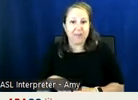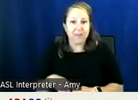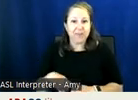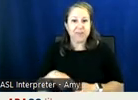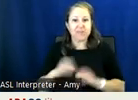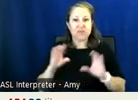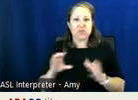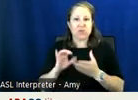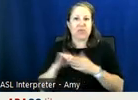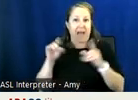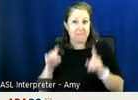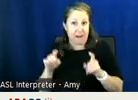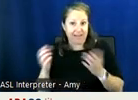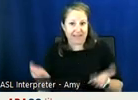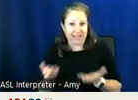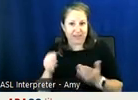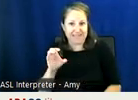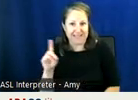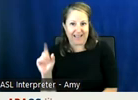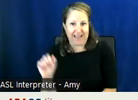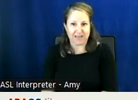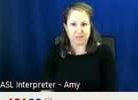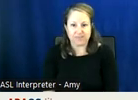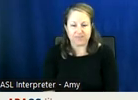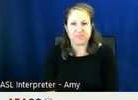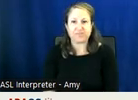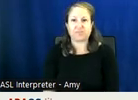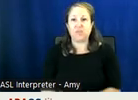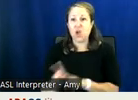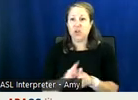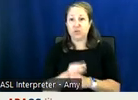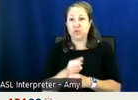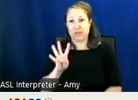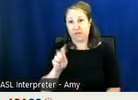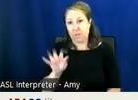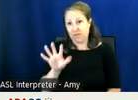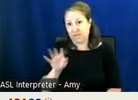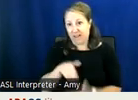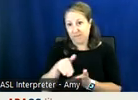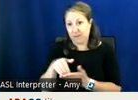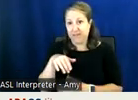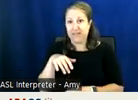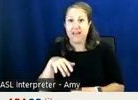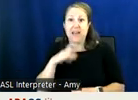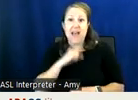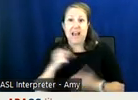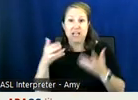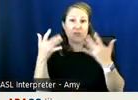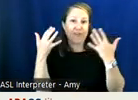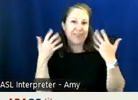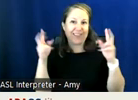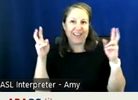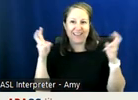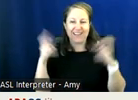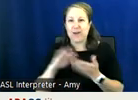this uh pilot here uh cda we also received 4.5 million in age-friendly community grants this was a stakeholder